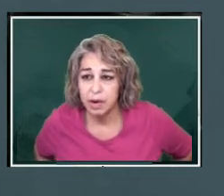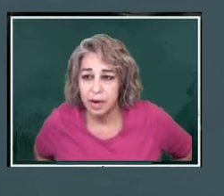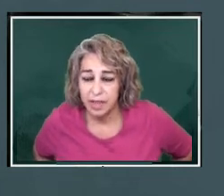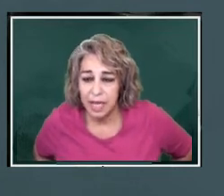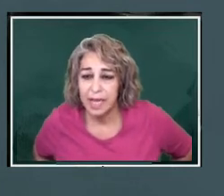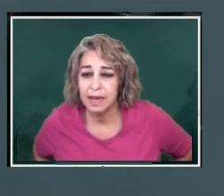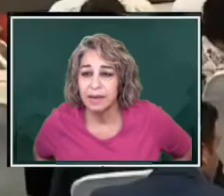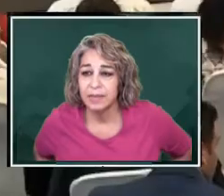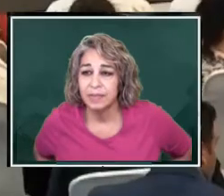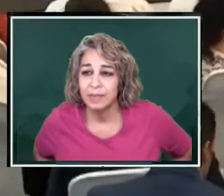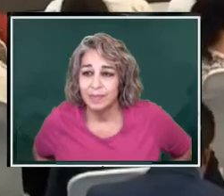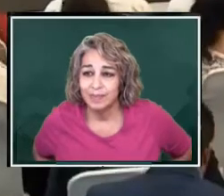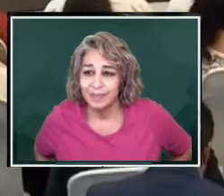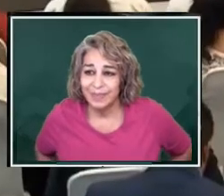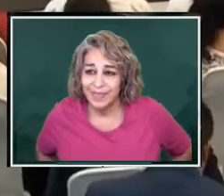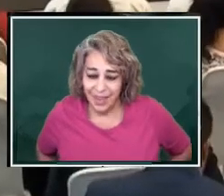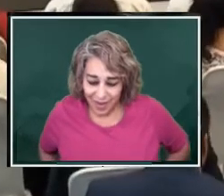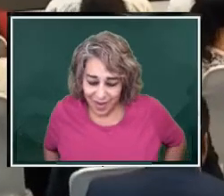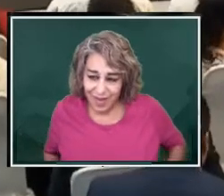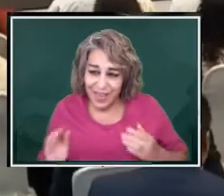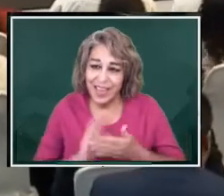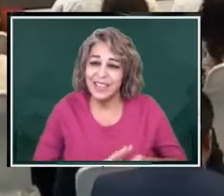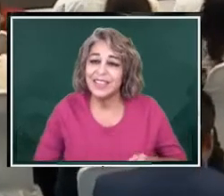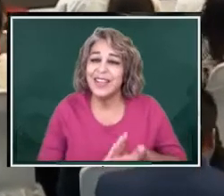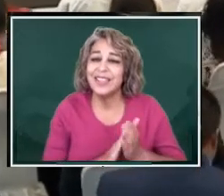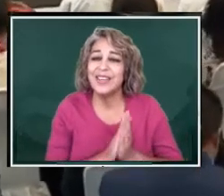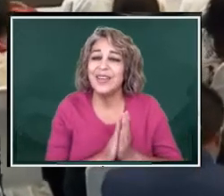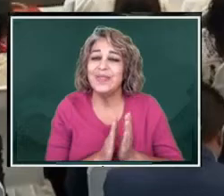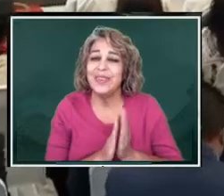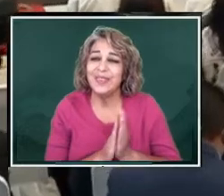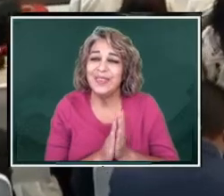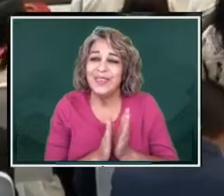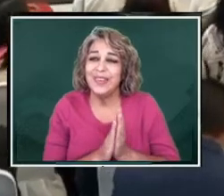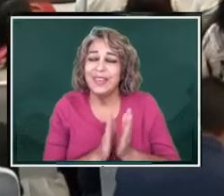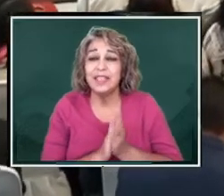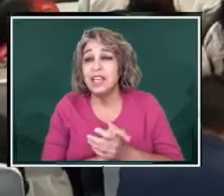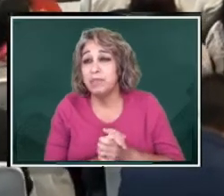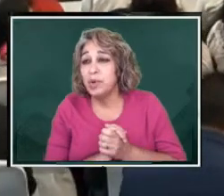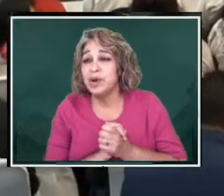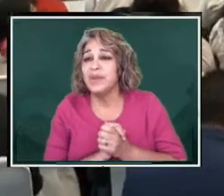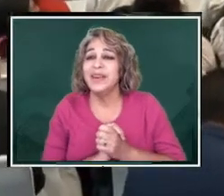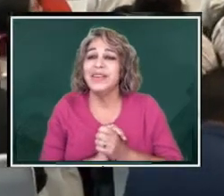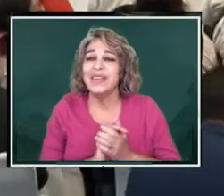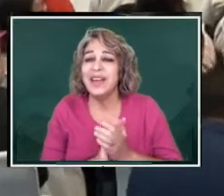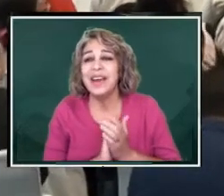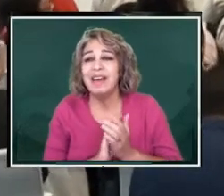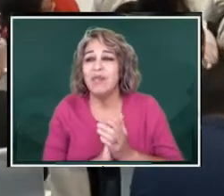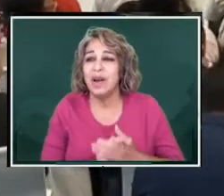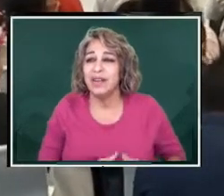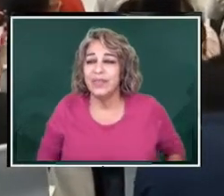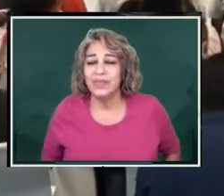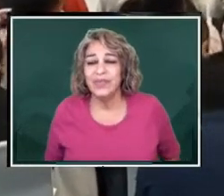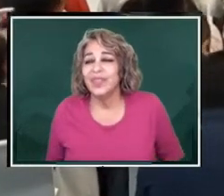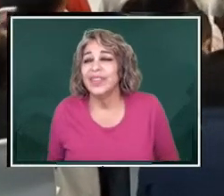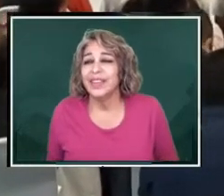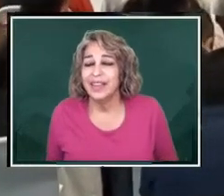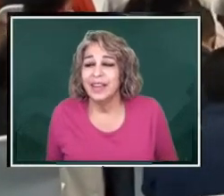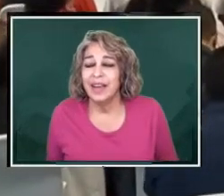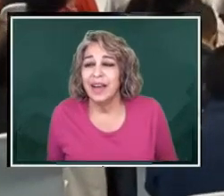with water in the lake. Oh, yes, that's a good one. That's an important one. You gotta have water.